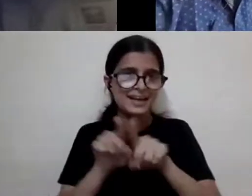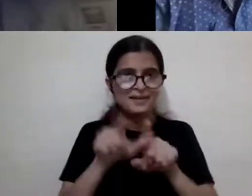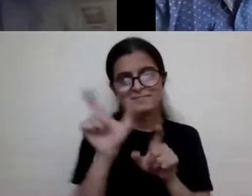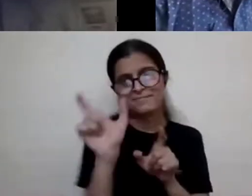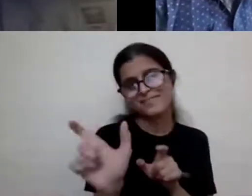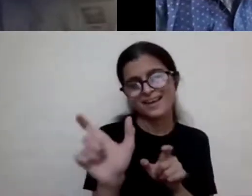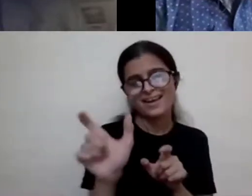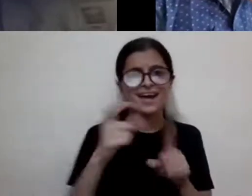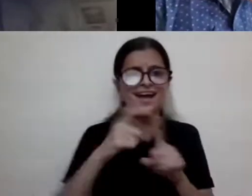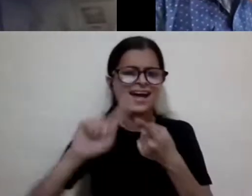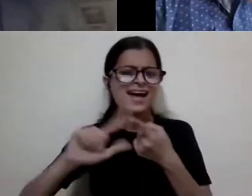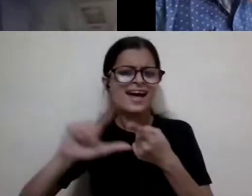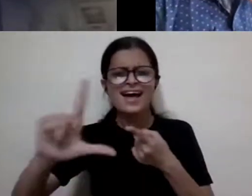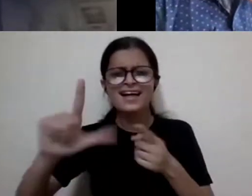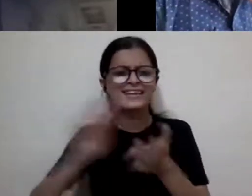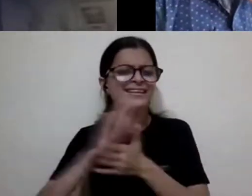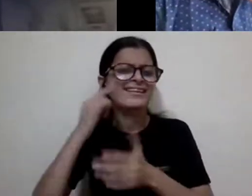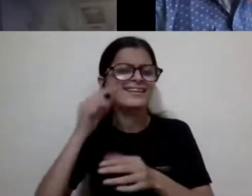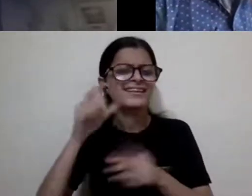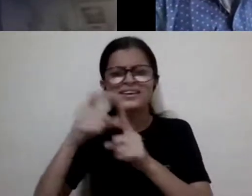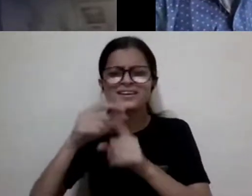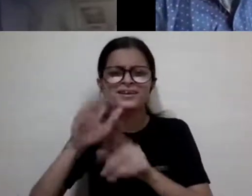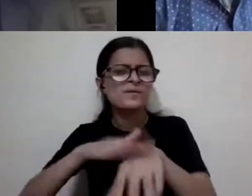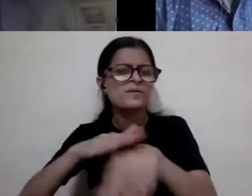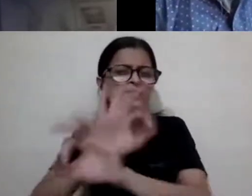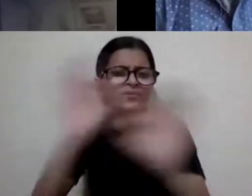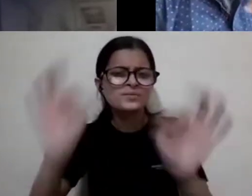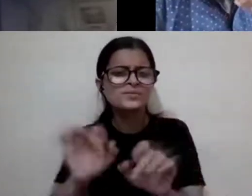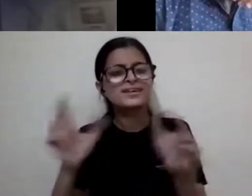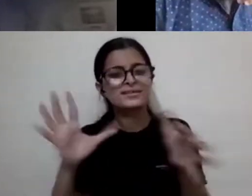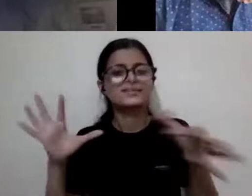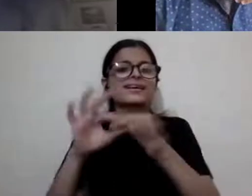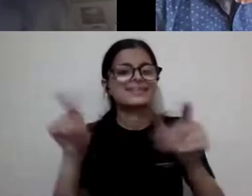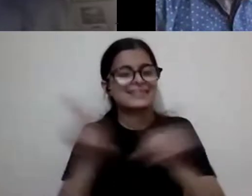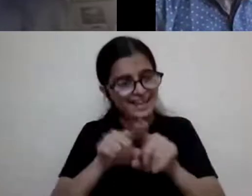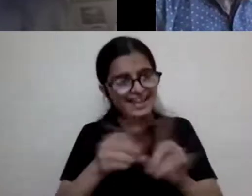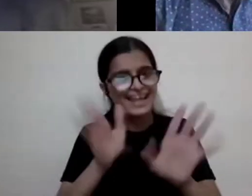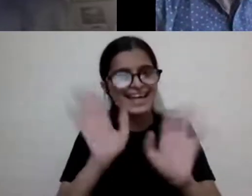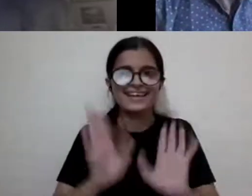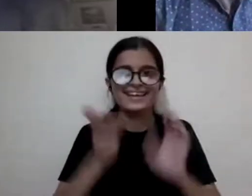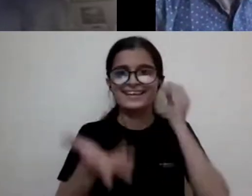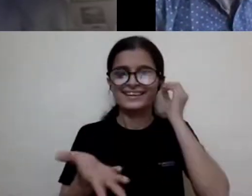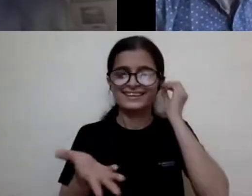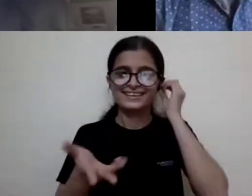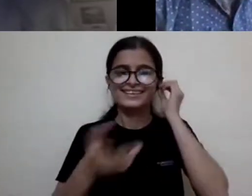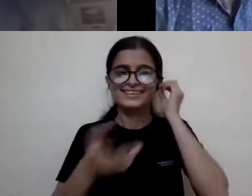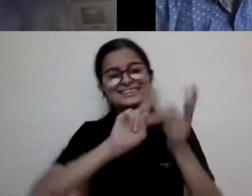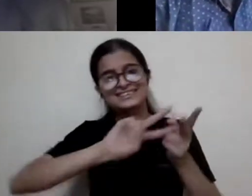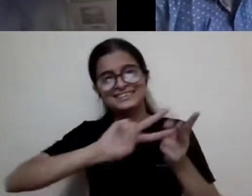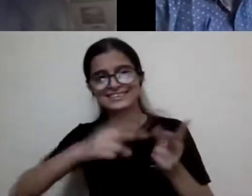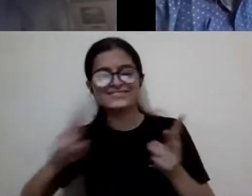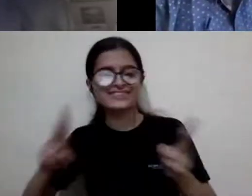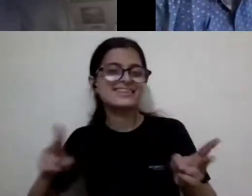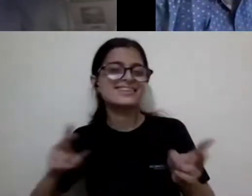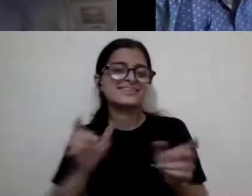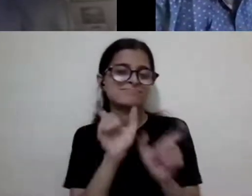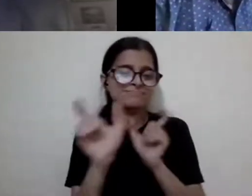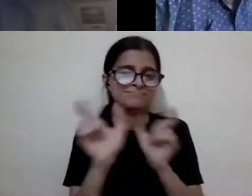we're all sort of somehow connected to that town in different, it's different incarnations.